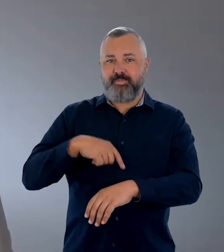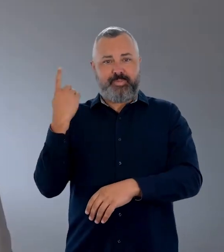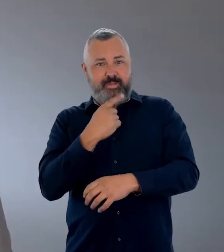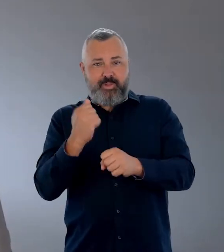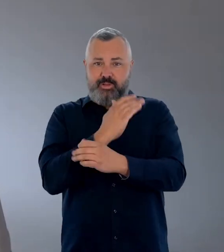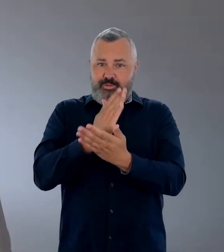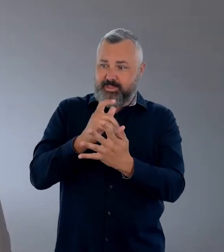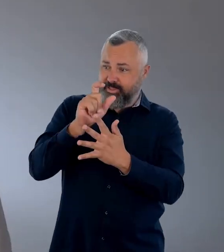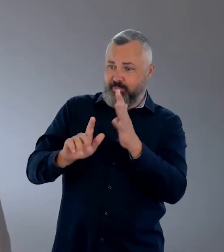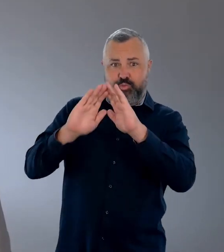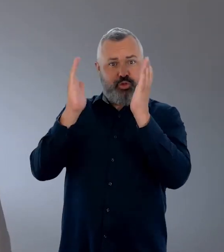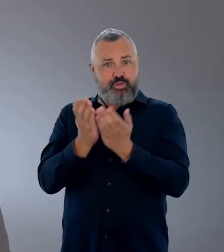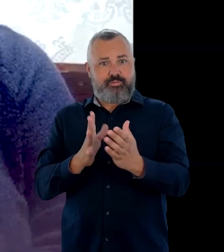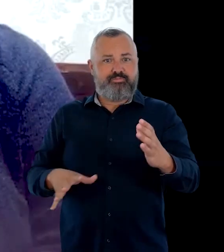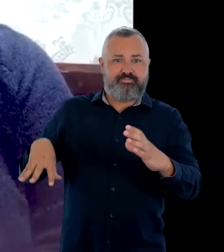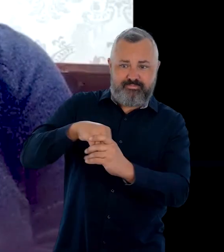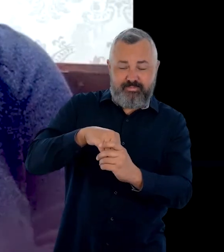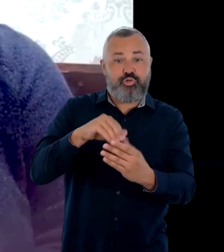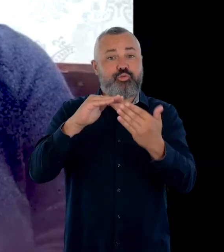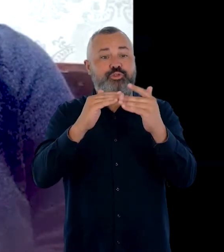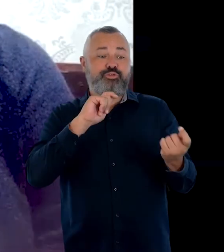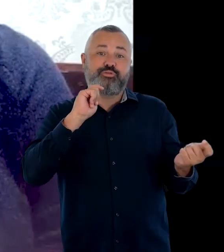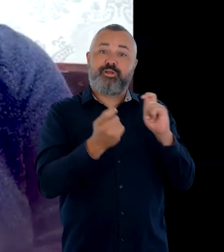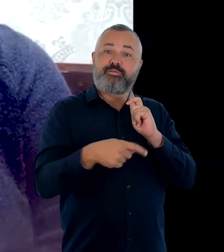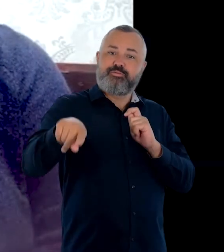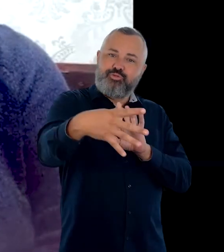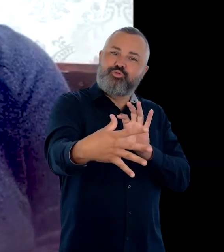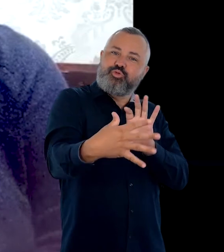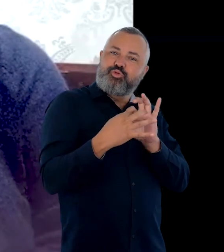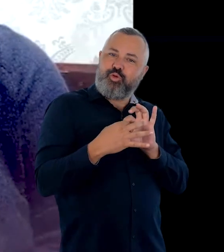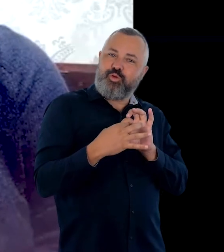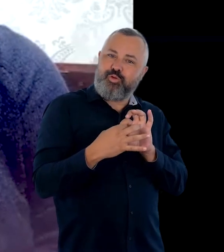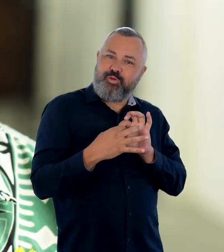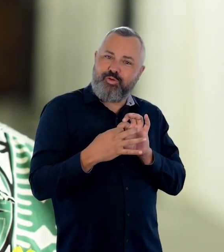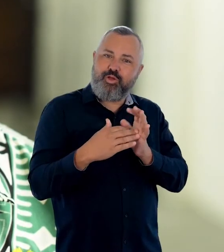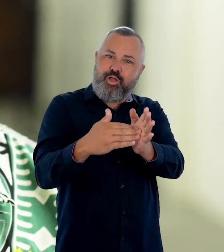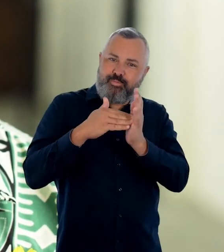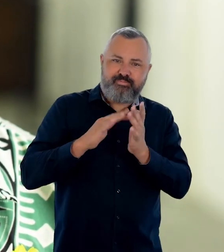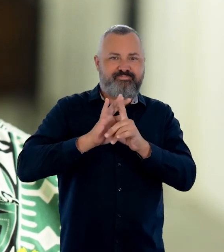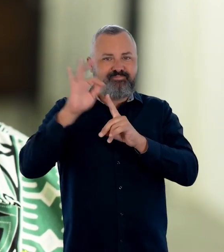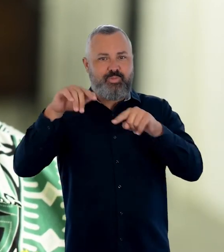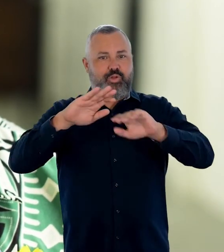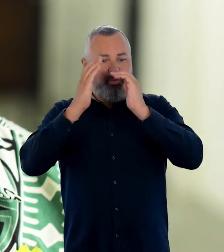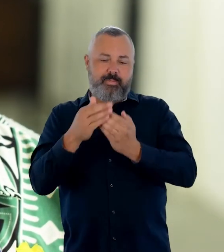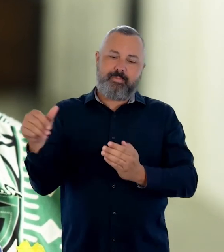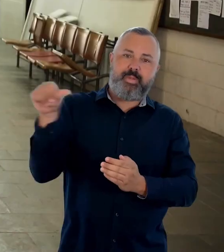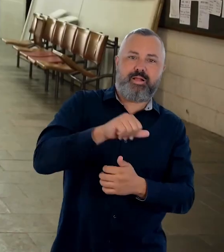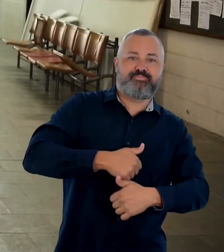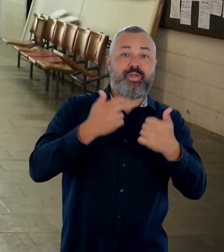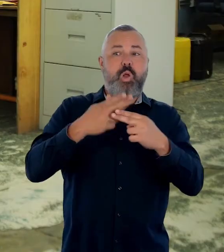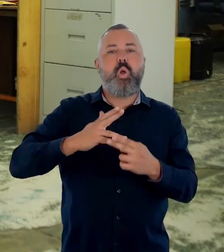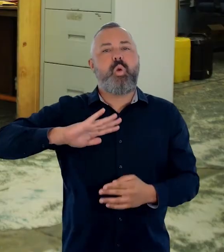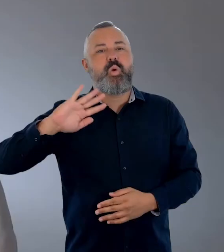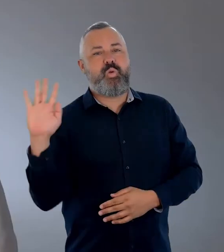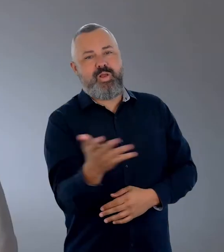To create a disability-inclusive world. Join our community of change maker. Build back a better world for